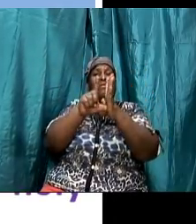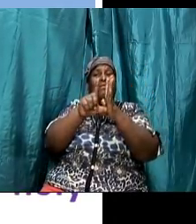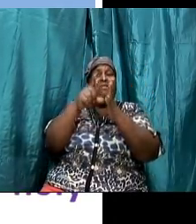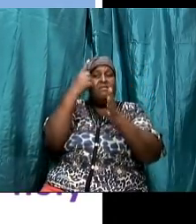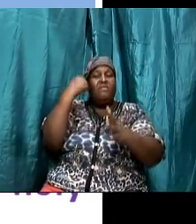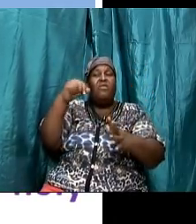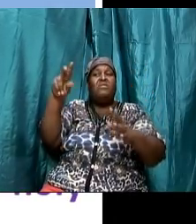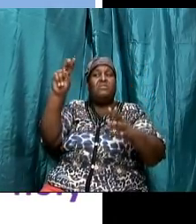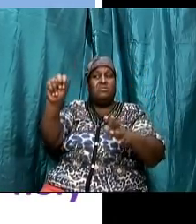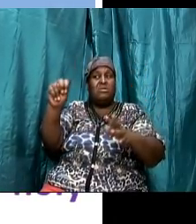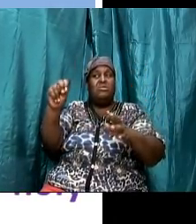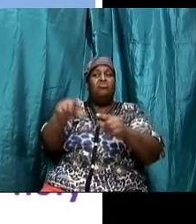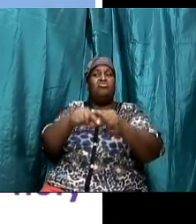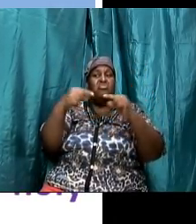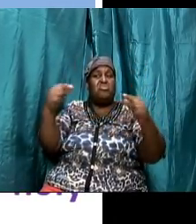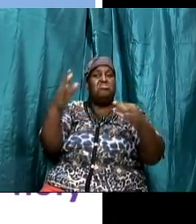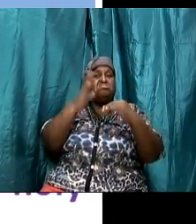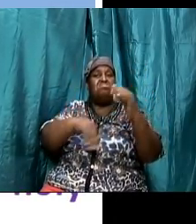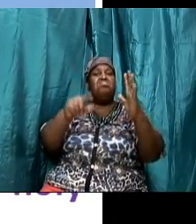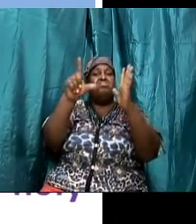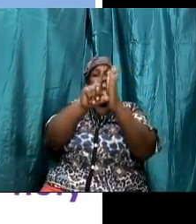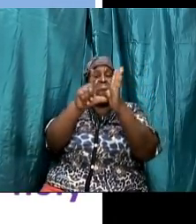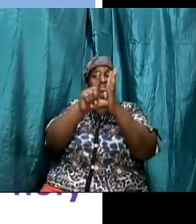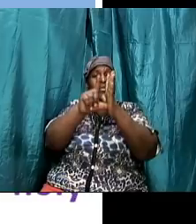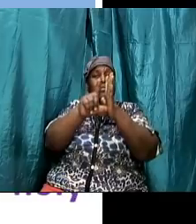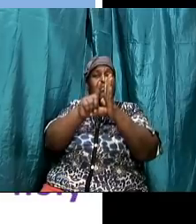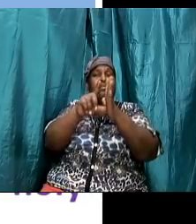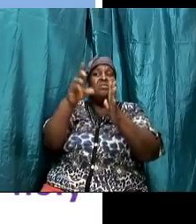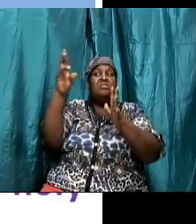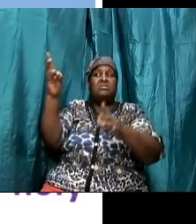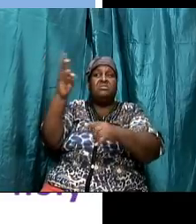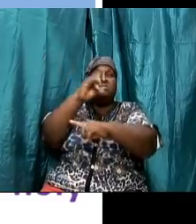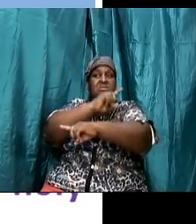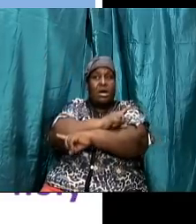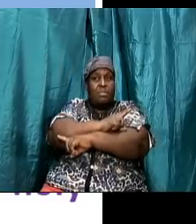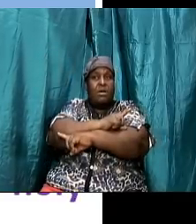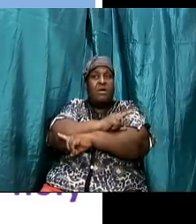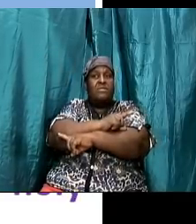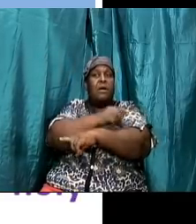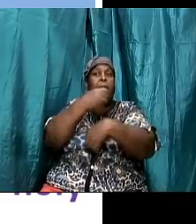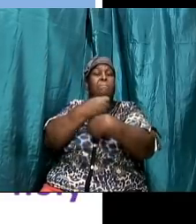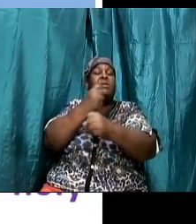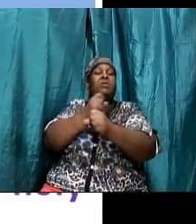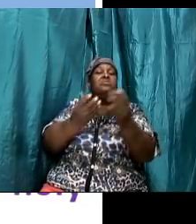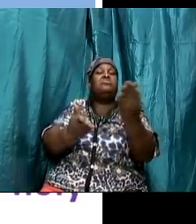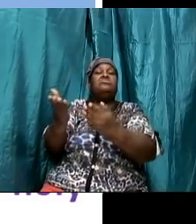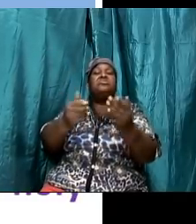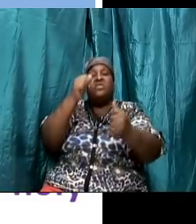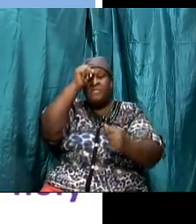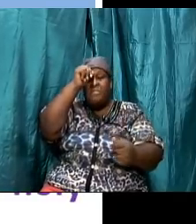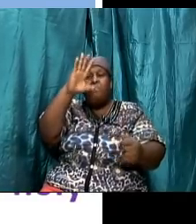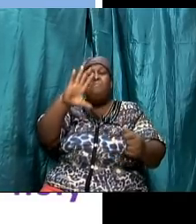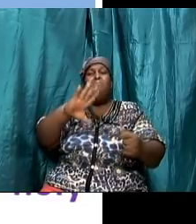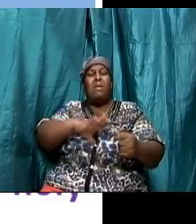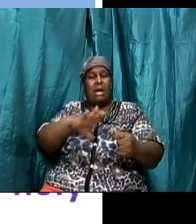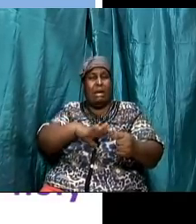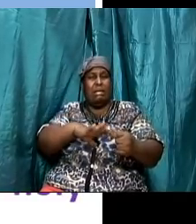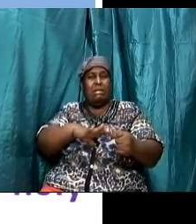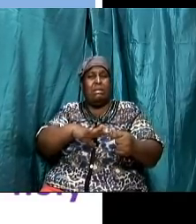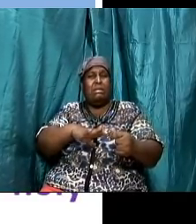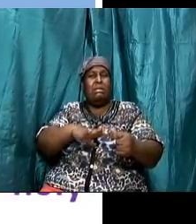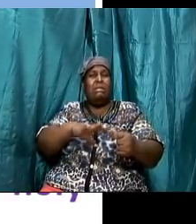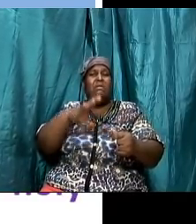the sabbath was meant to serve man he wanted them to get that because the sabbath was